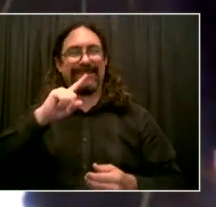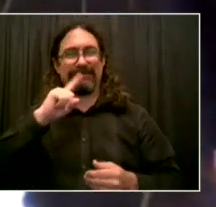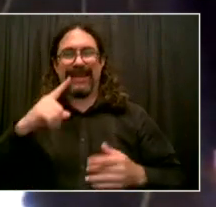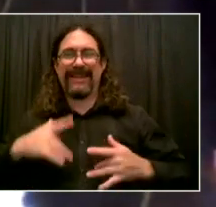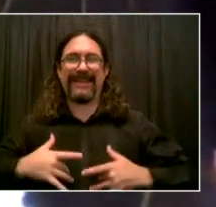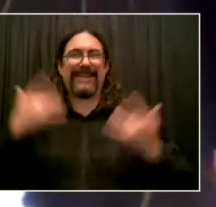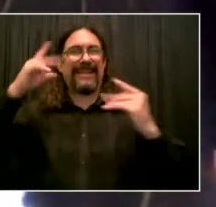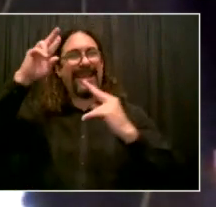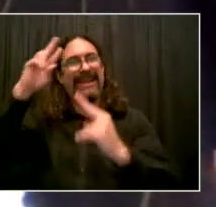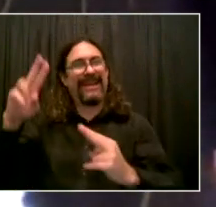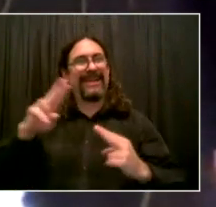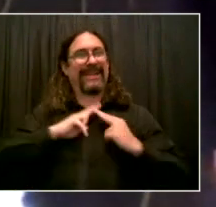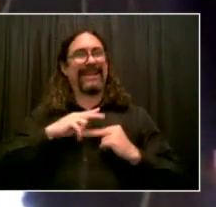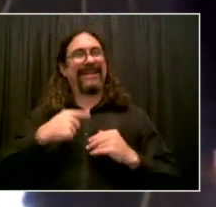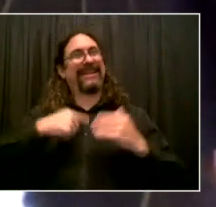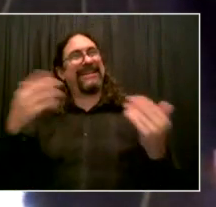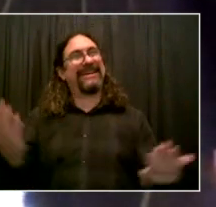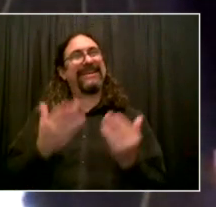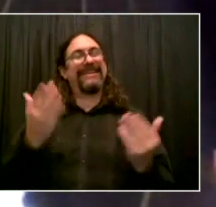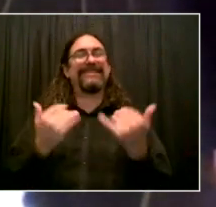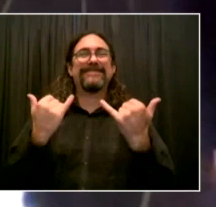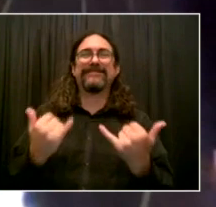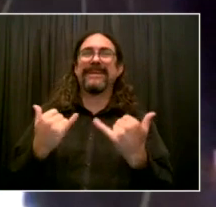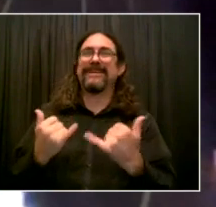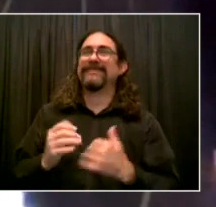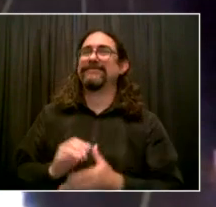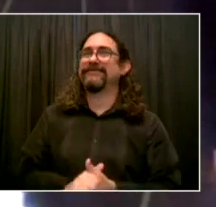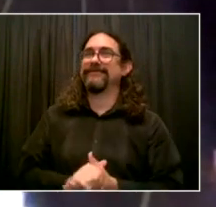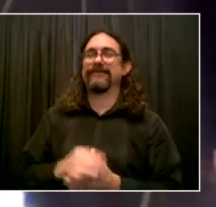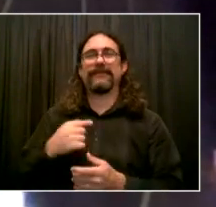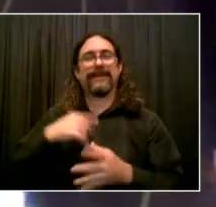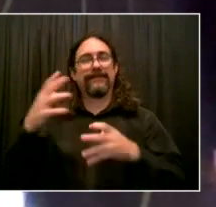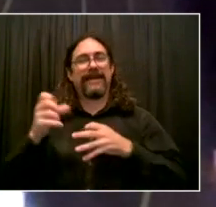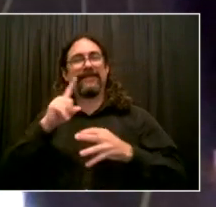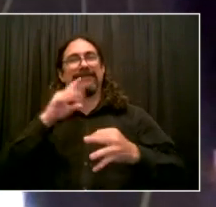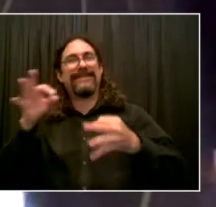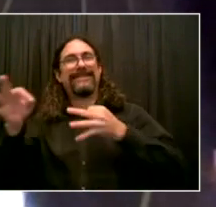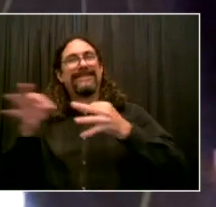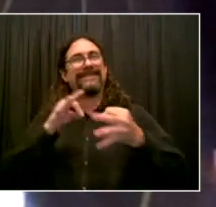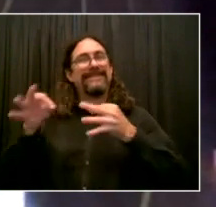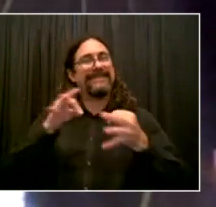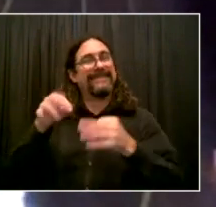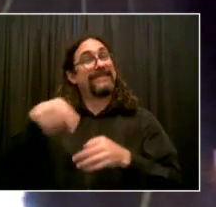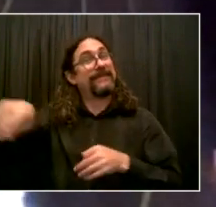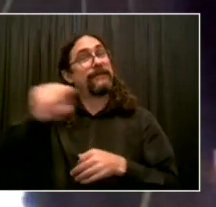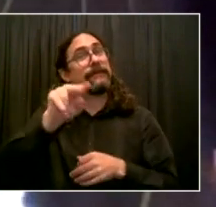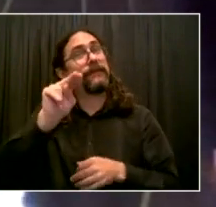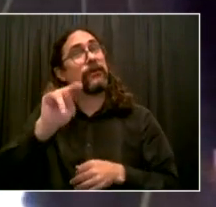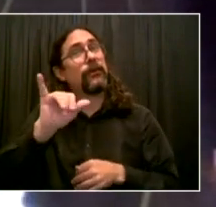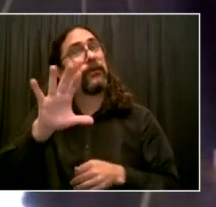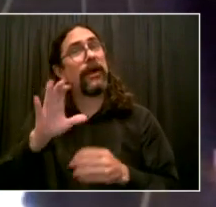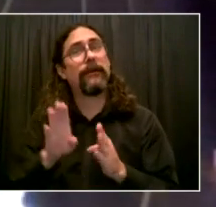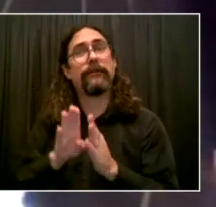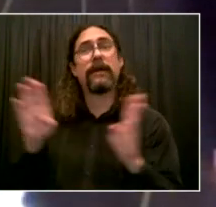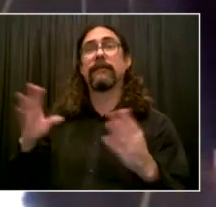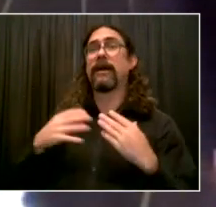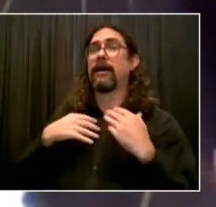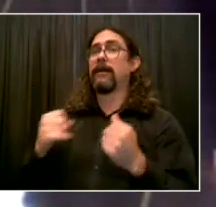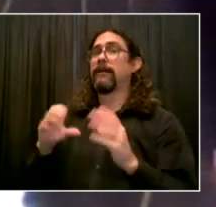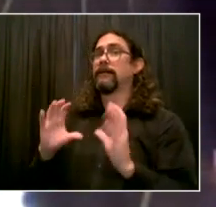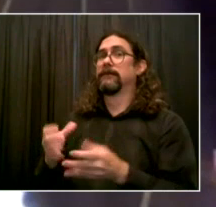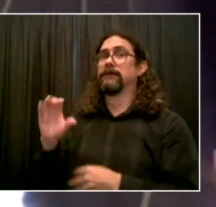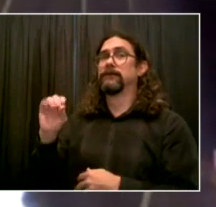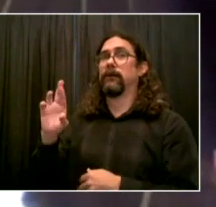of the New York City Public Health Job Corps. My remarks are made on behalf of my organization, an international medical